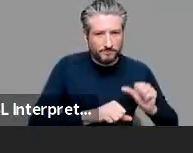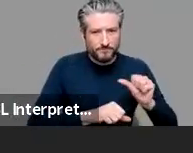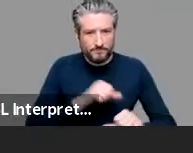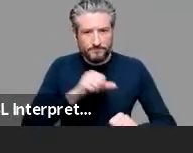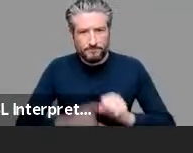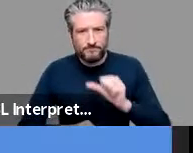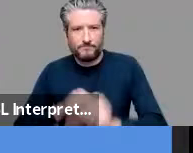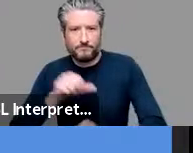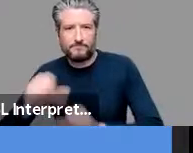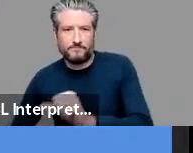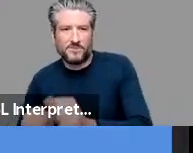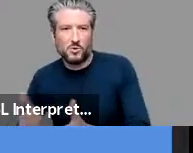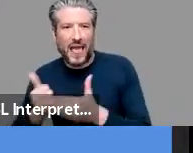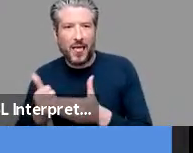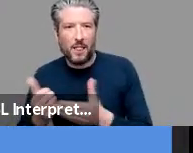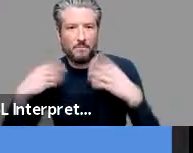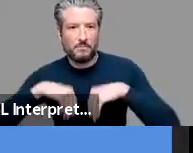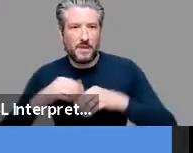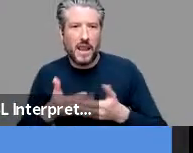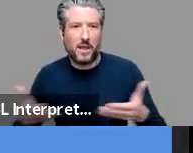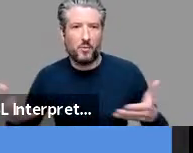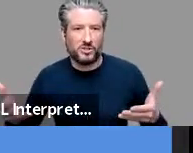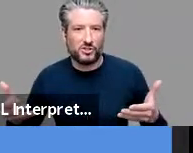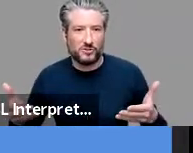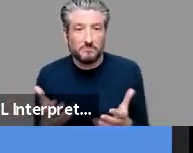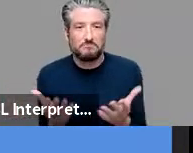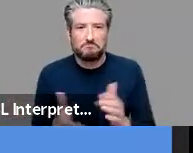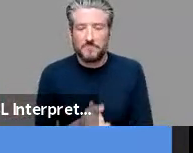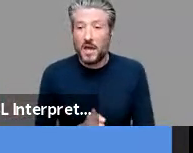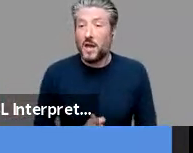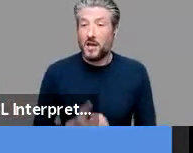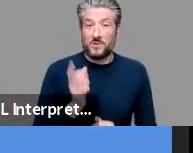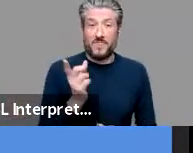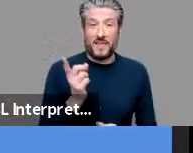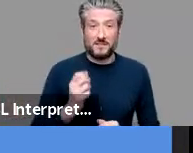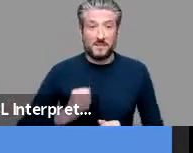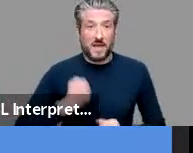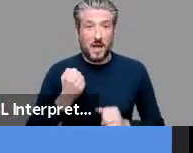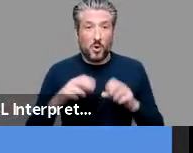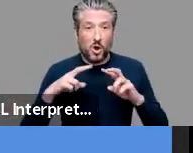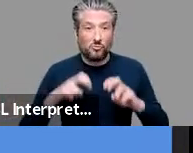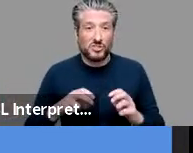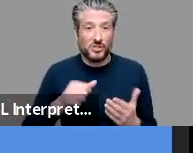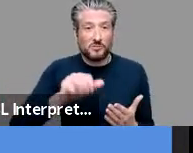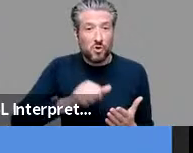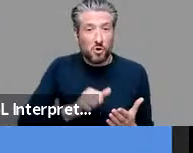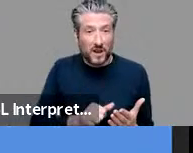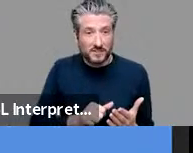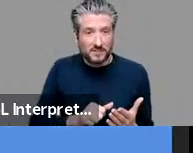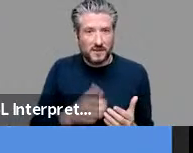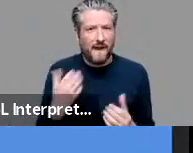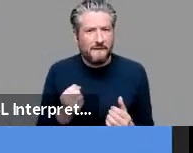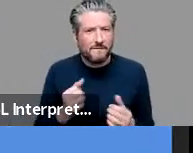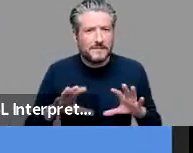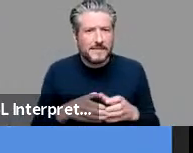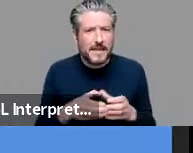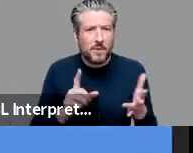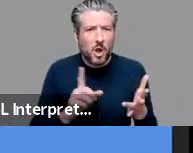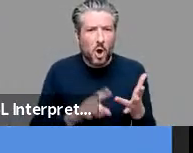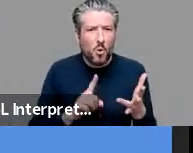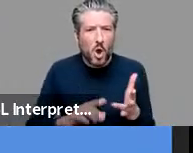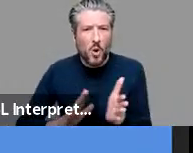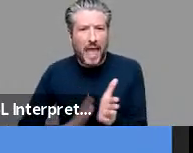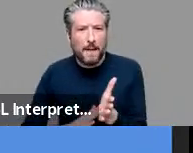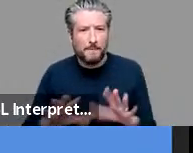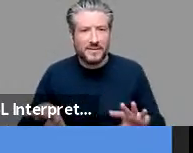so this is the research program we are pursuing with the out of our minds team which i lead together with peter